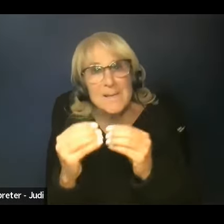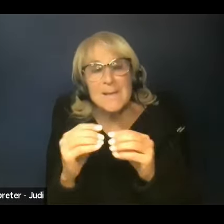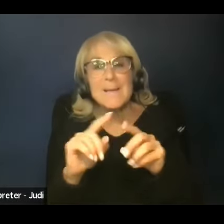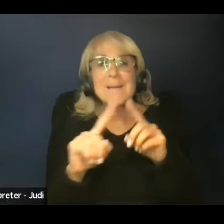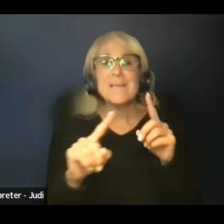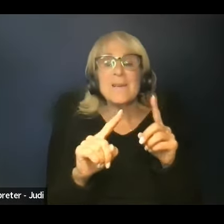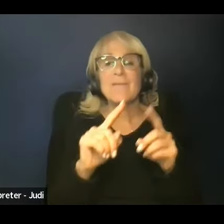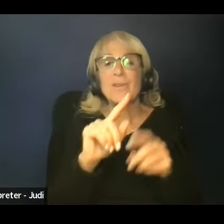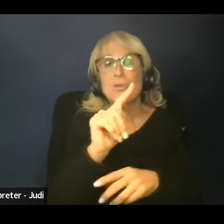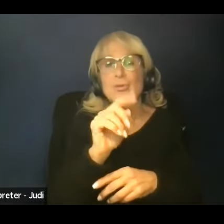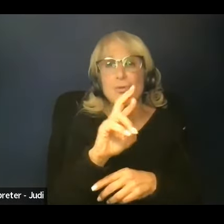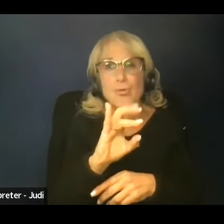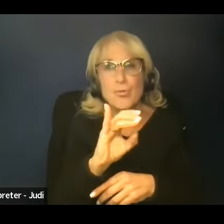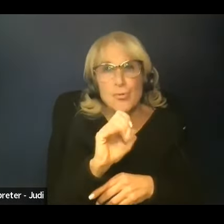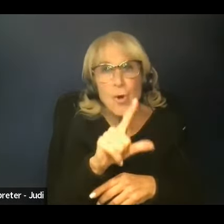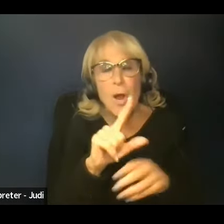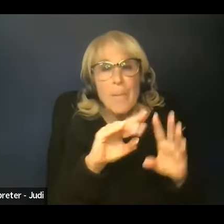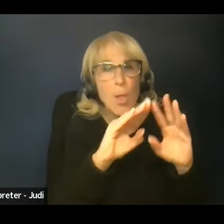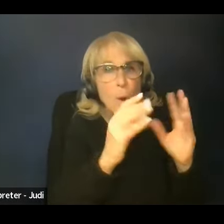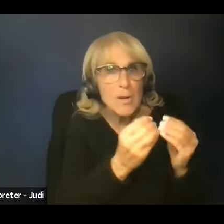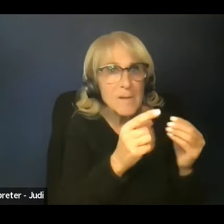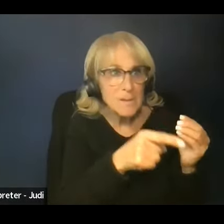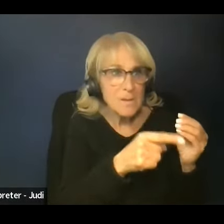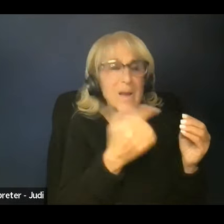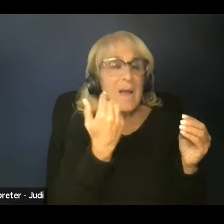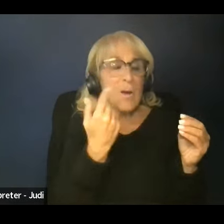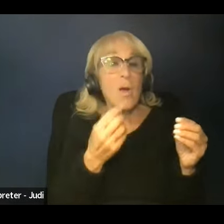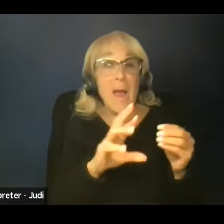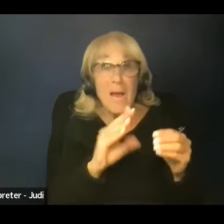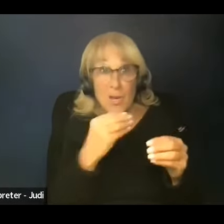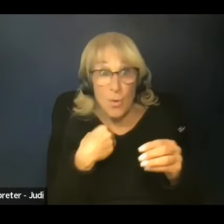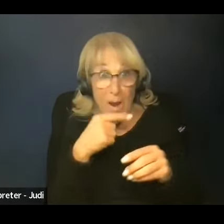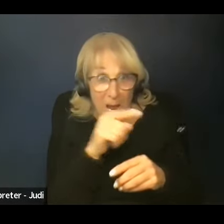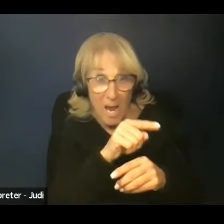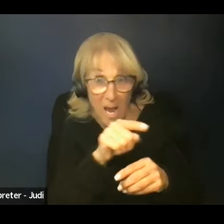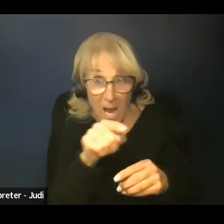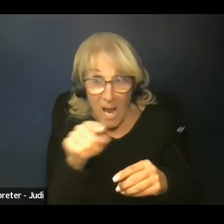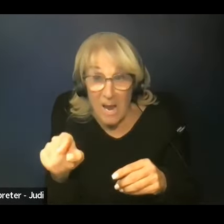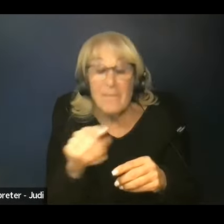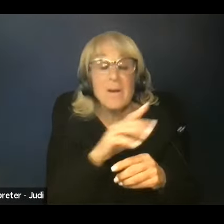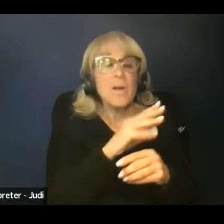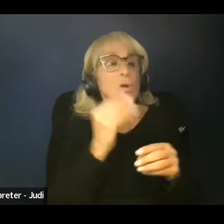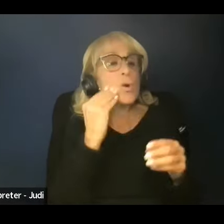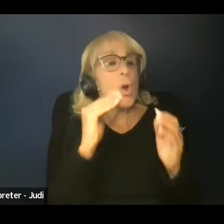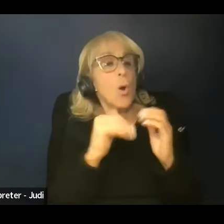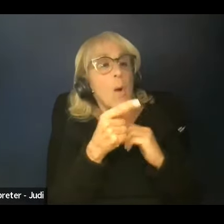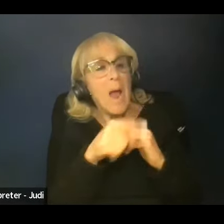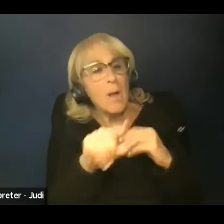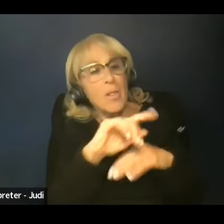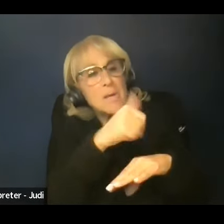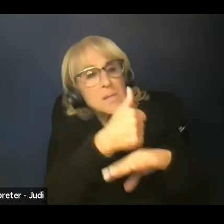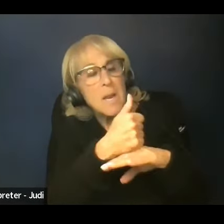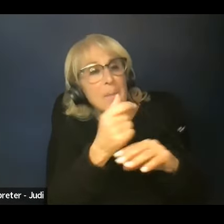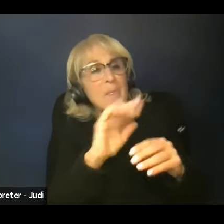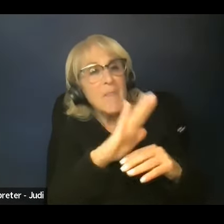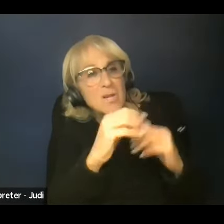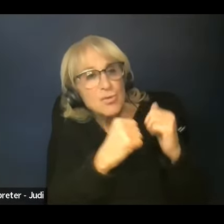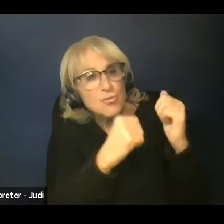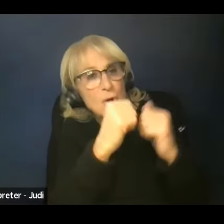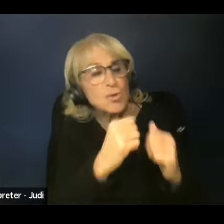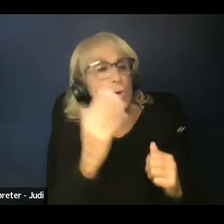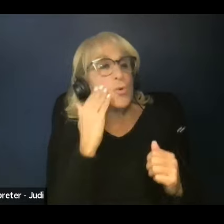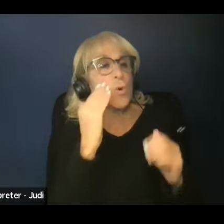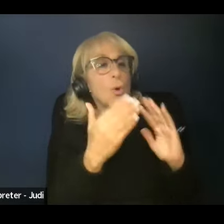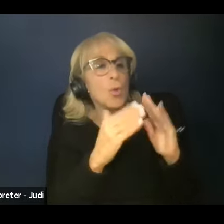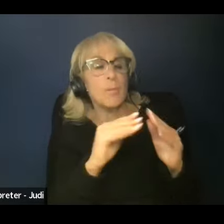organizations, and those are already there who have the trust and have the know-how and framework, at least who know their community. I feel like that's kind of first and